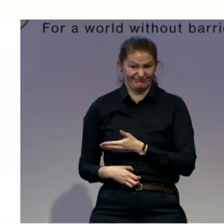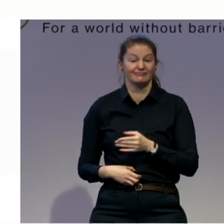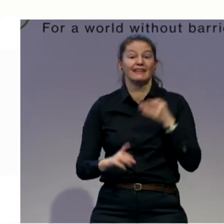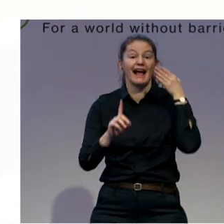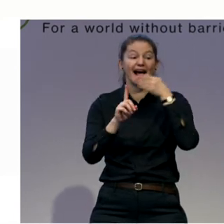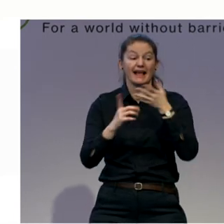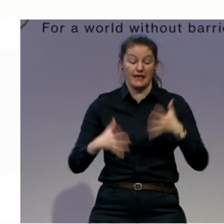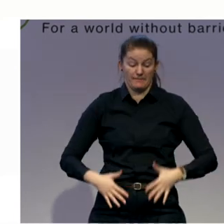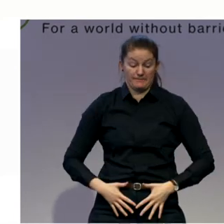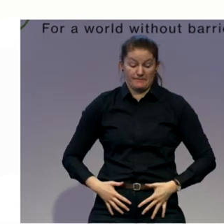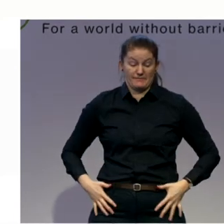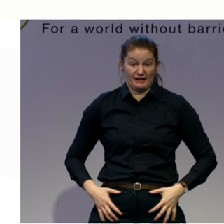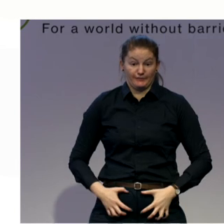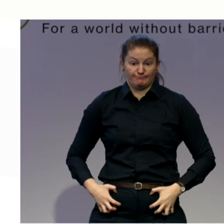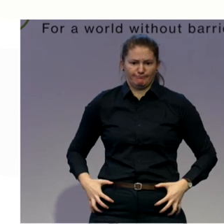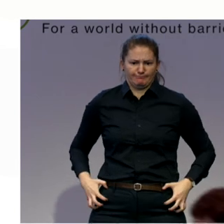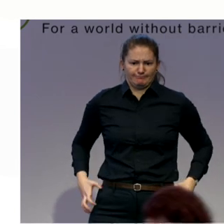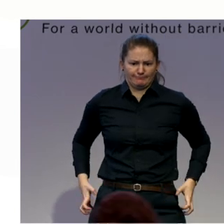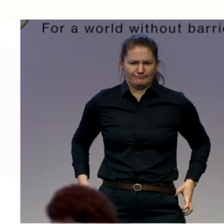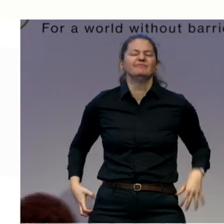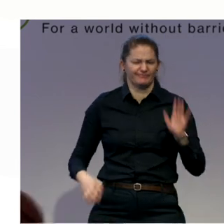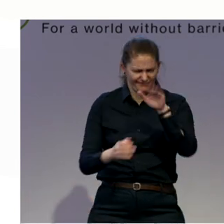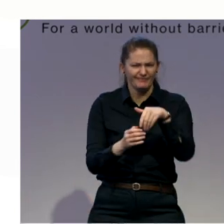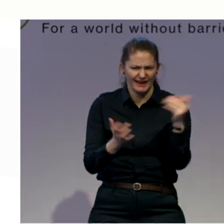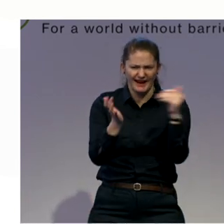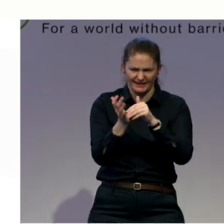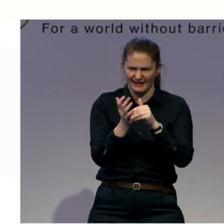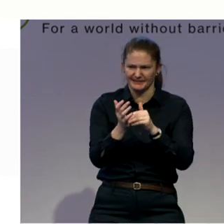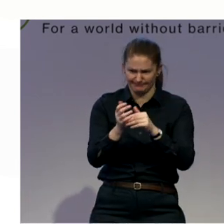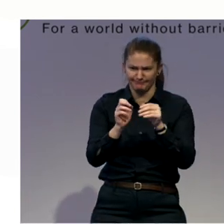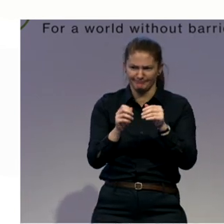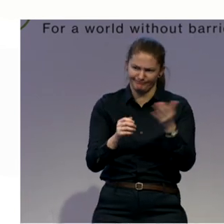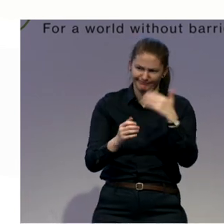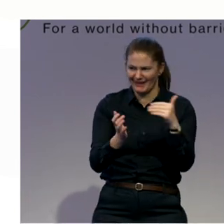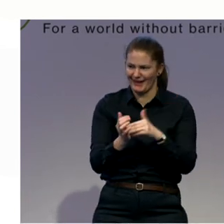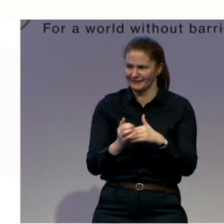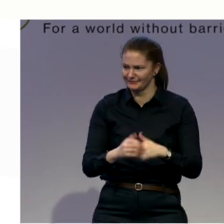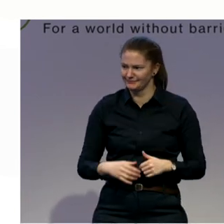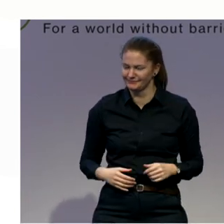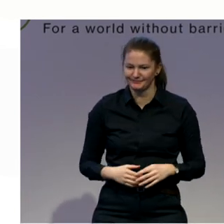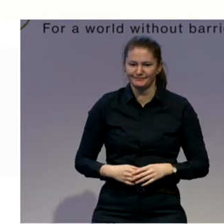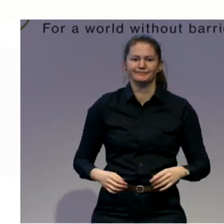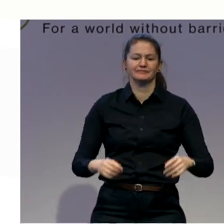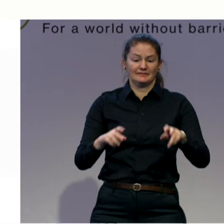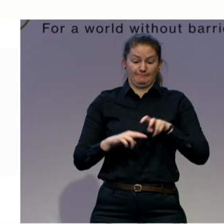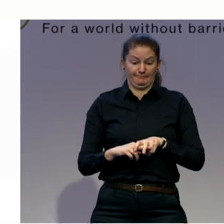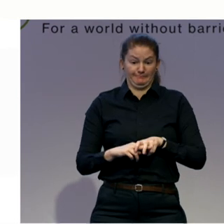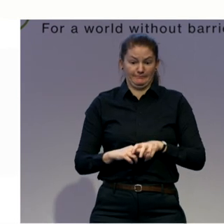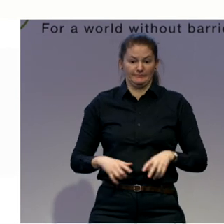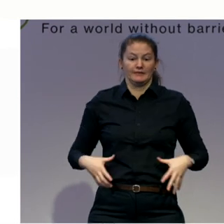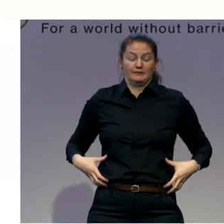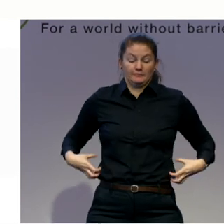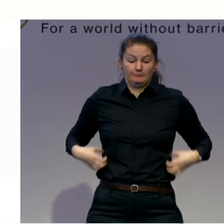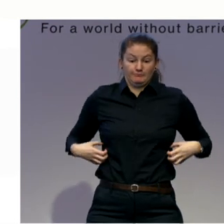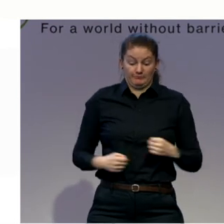from side to side. Let's do it again. Pull your belly button in, and squeeze everything, and become super tall. And